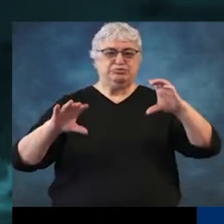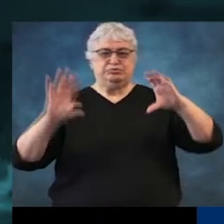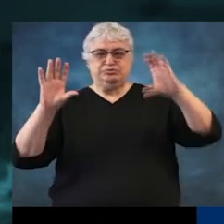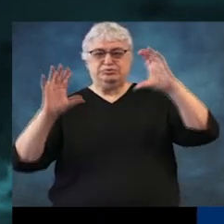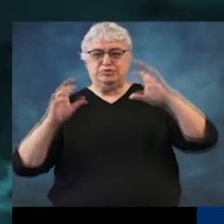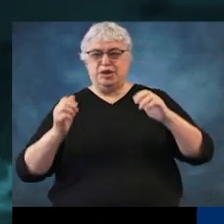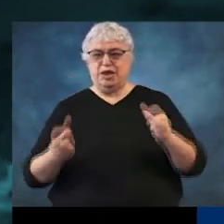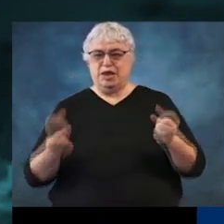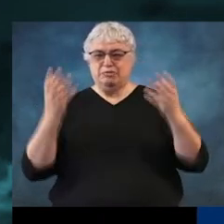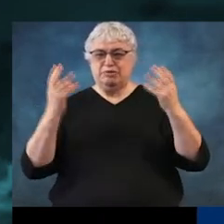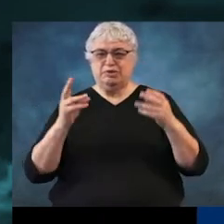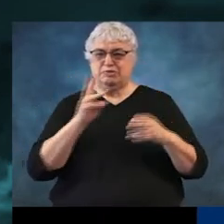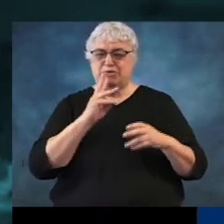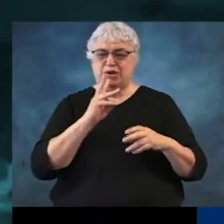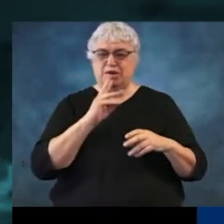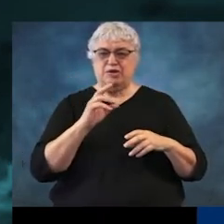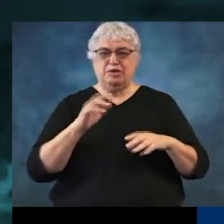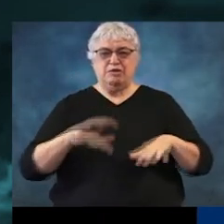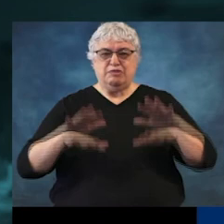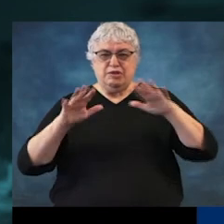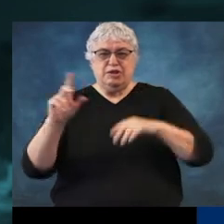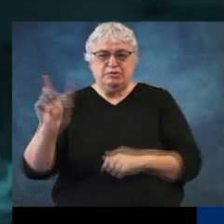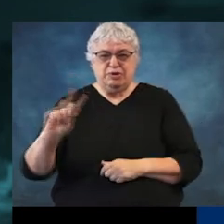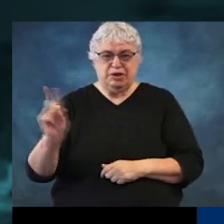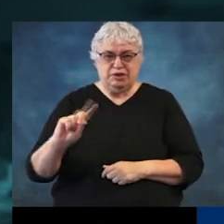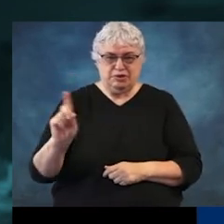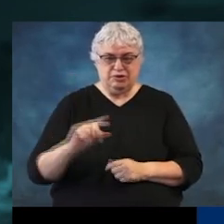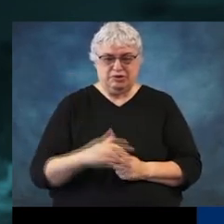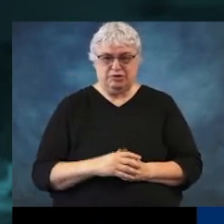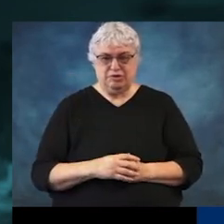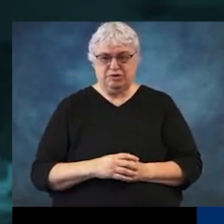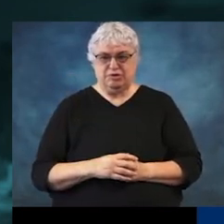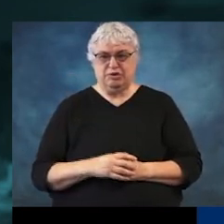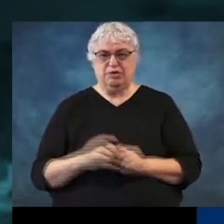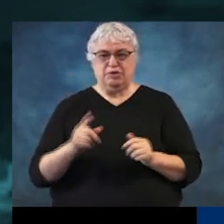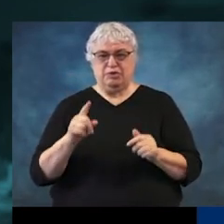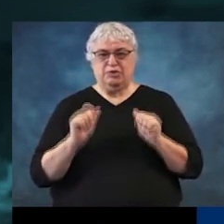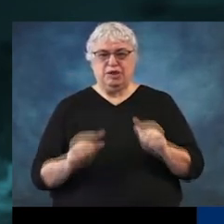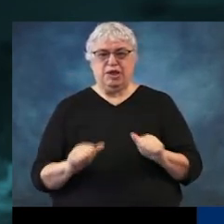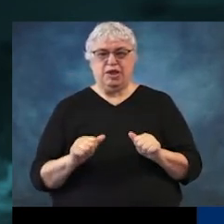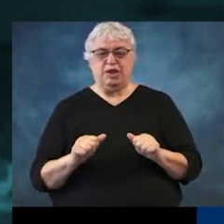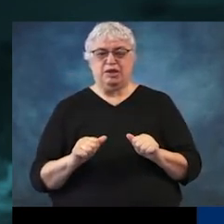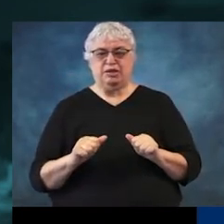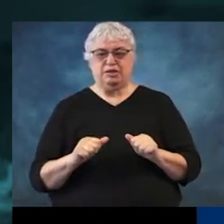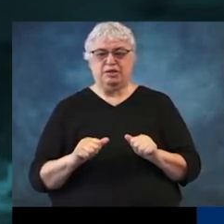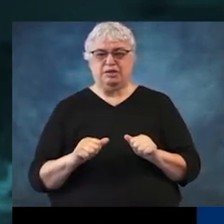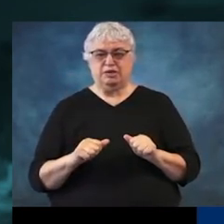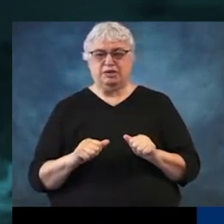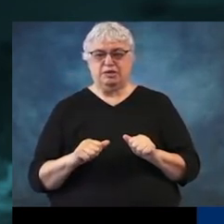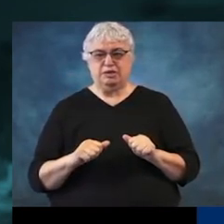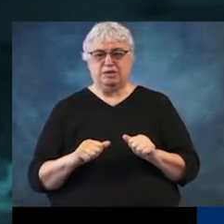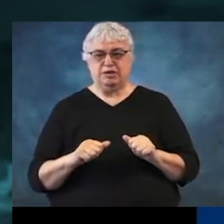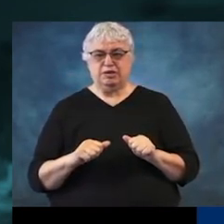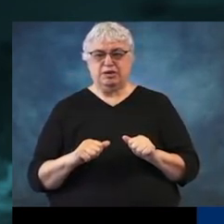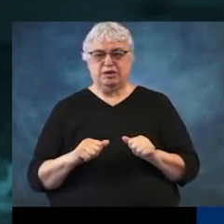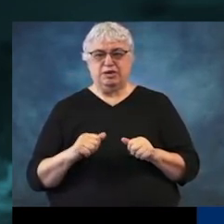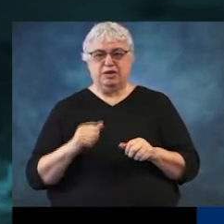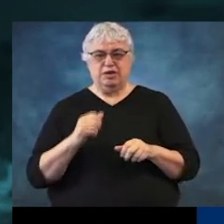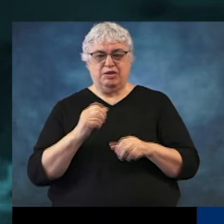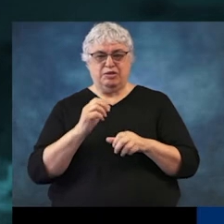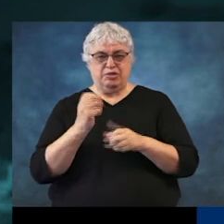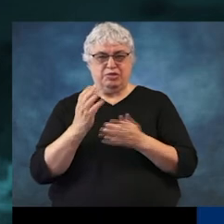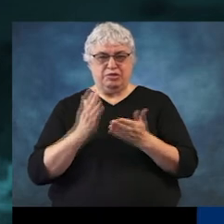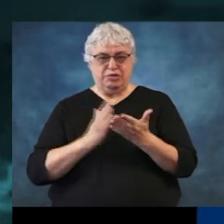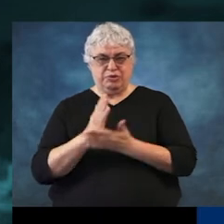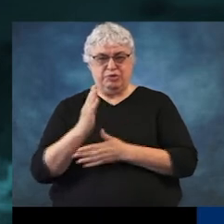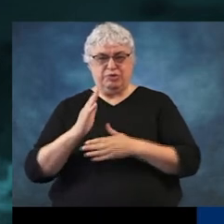know how much it's rained? Where is it flooding at? And this is all available to you, you know, either on your computer